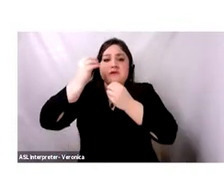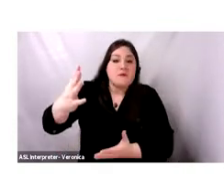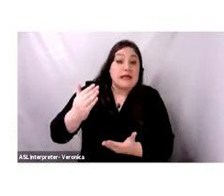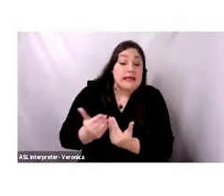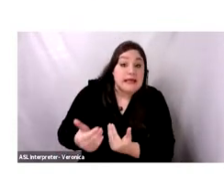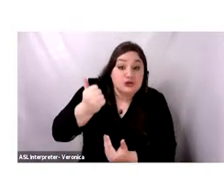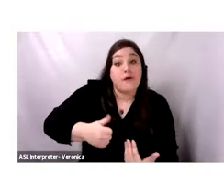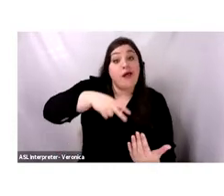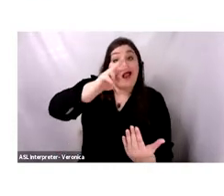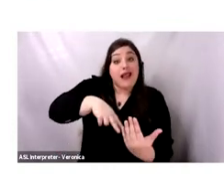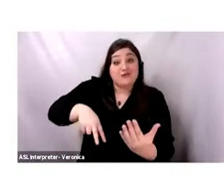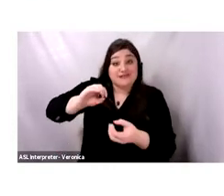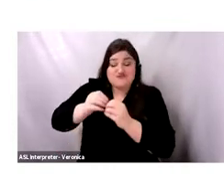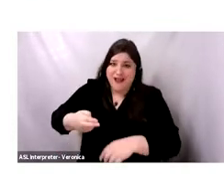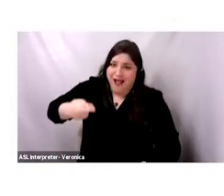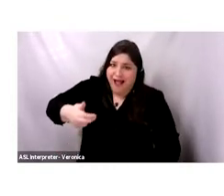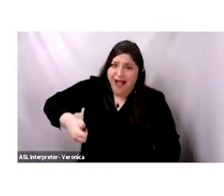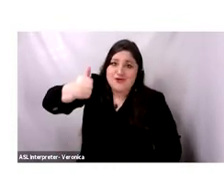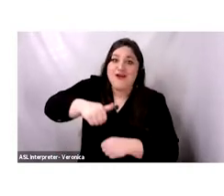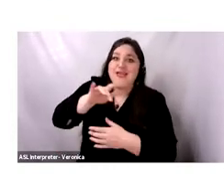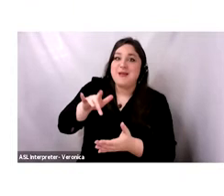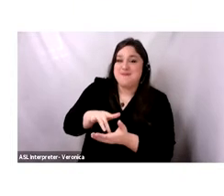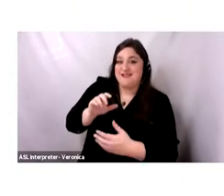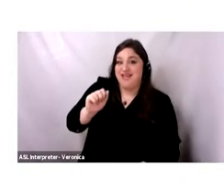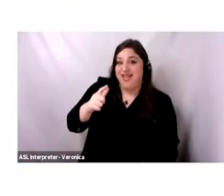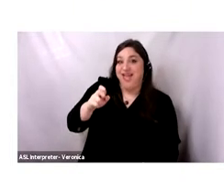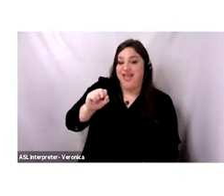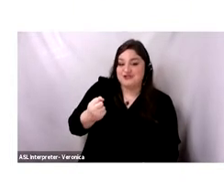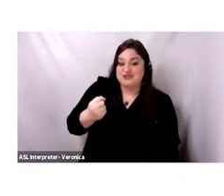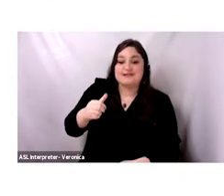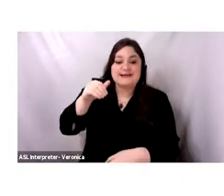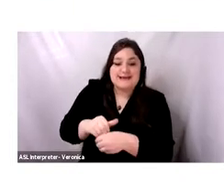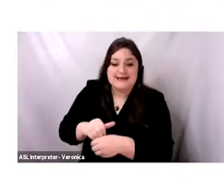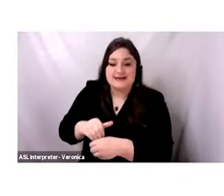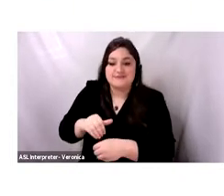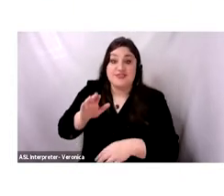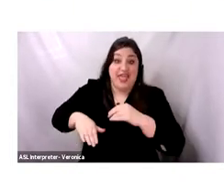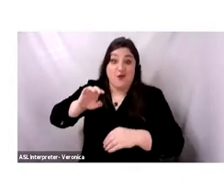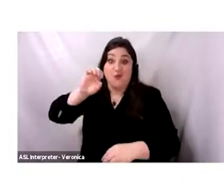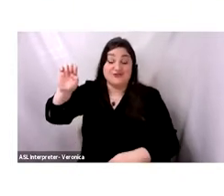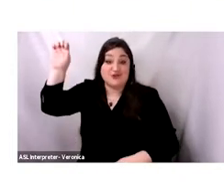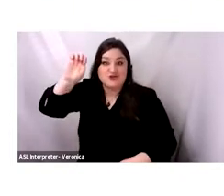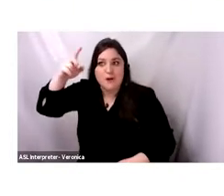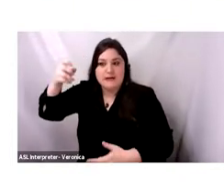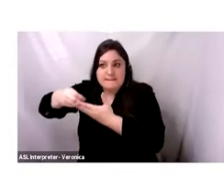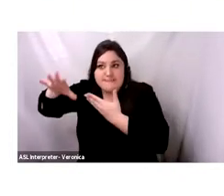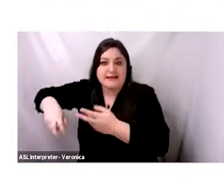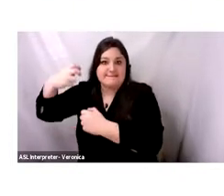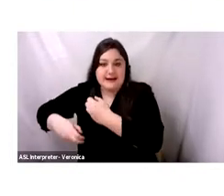were way higher in the Middle Ages than literacy rates in Western Europe. So, what is the Arab agricultural